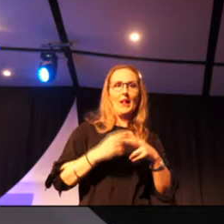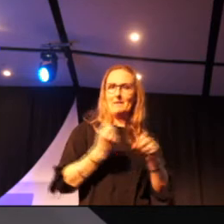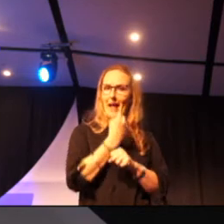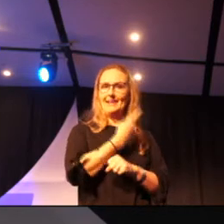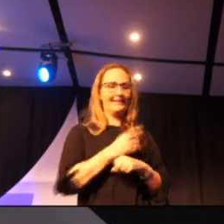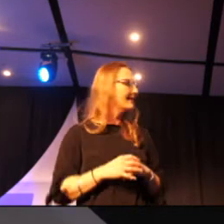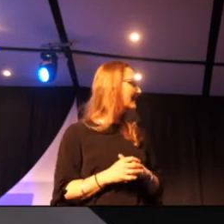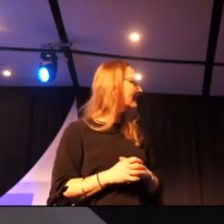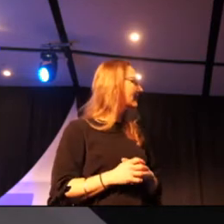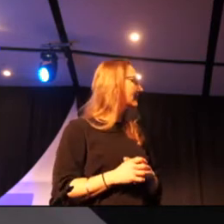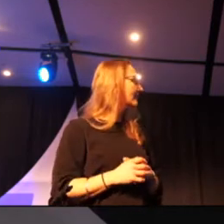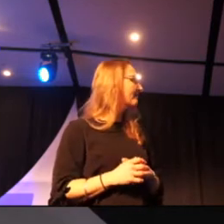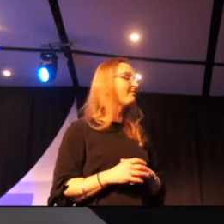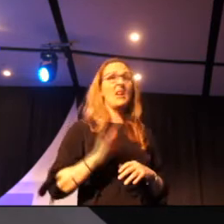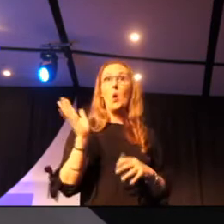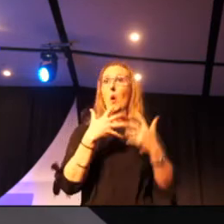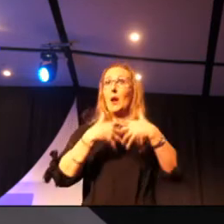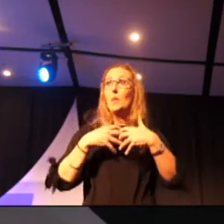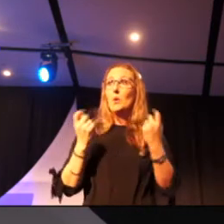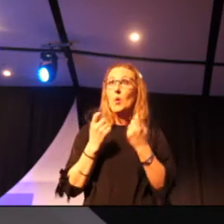Not all of it worked as we had expected.